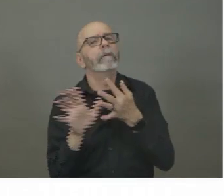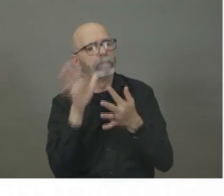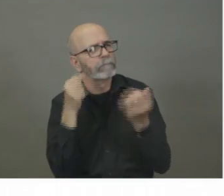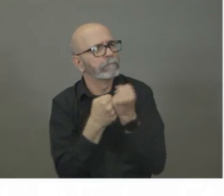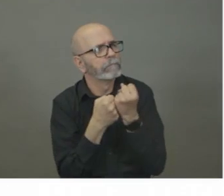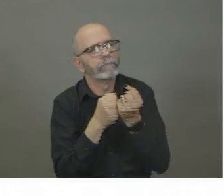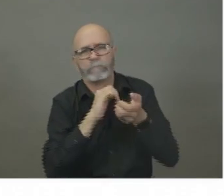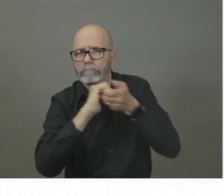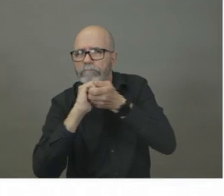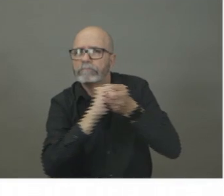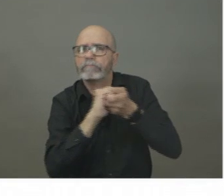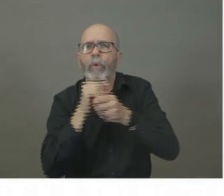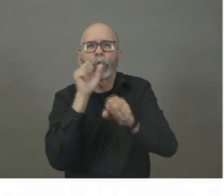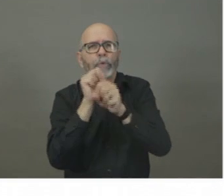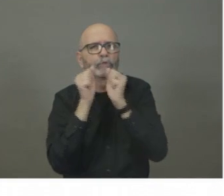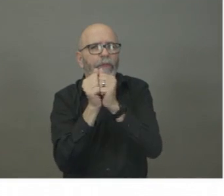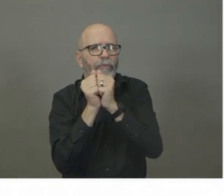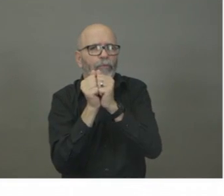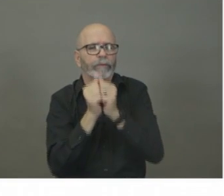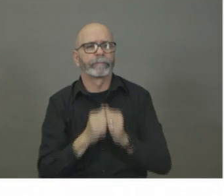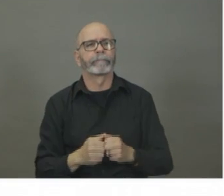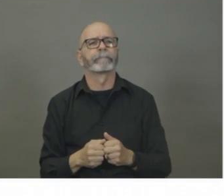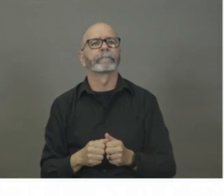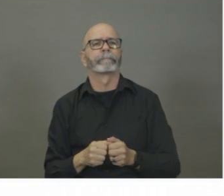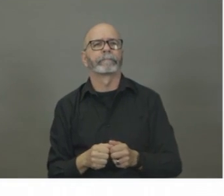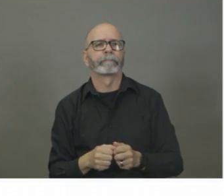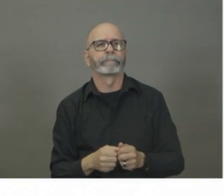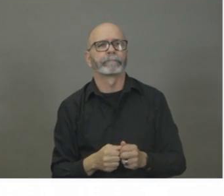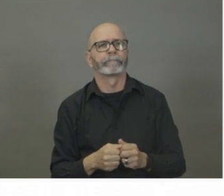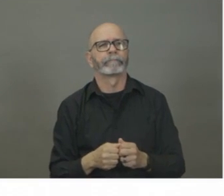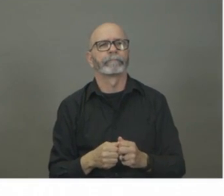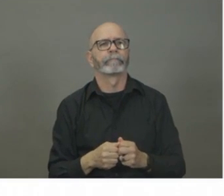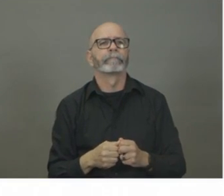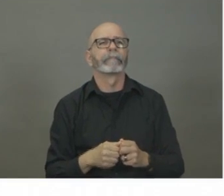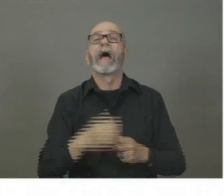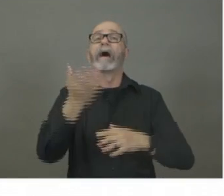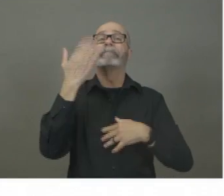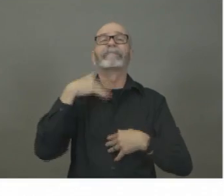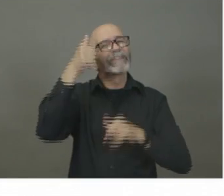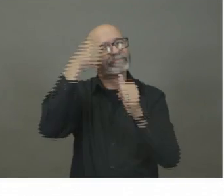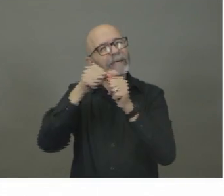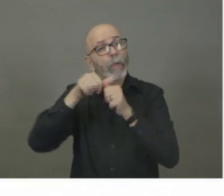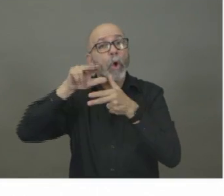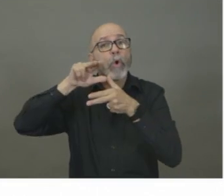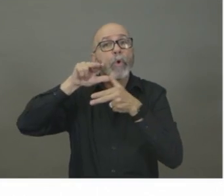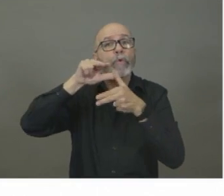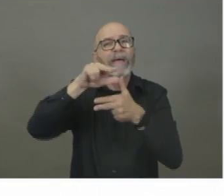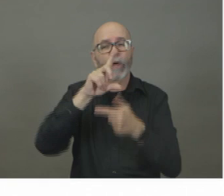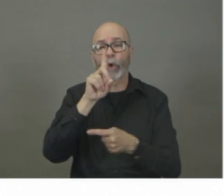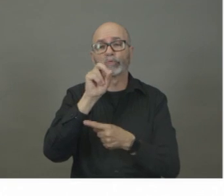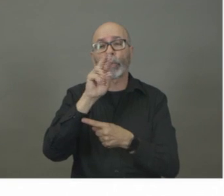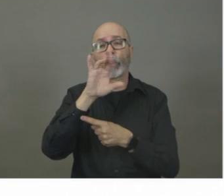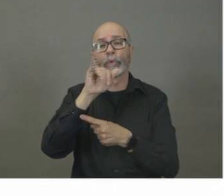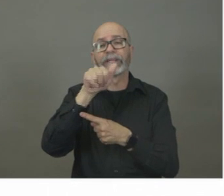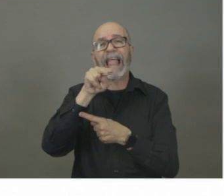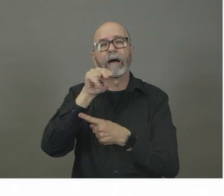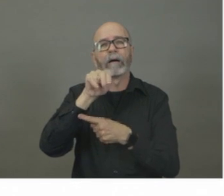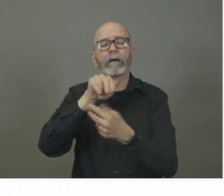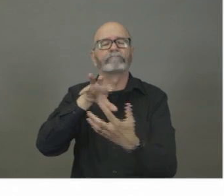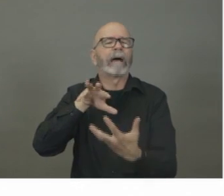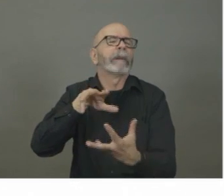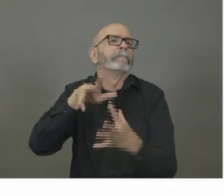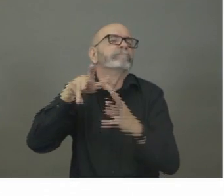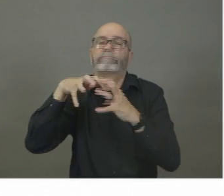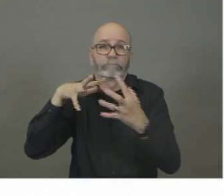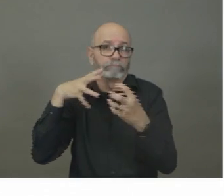when Dorian hit, how grateful I was as government and we were as Nova Scotians for the cooperation that we had in providing